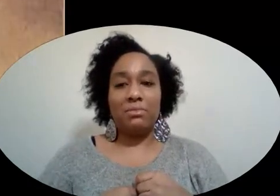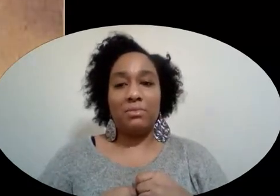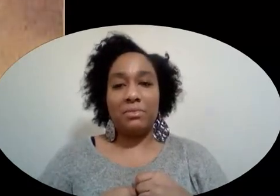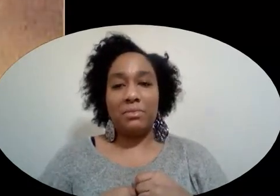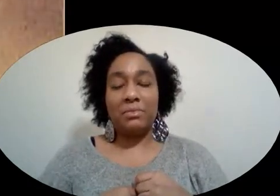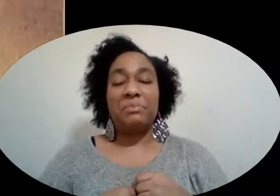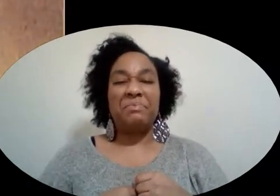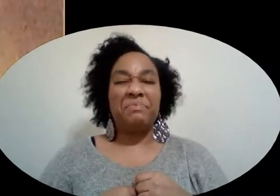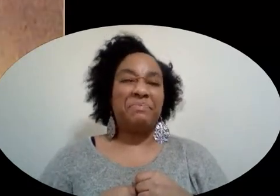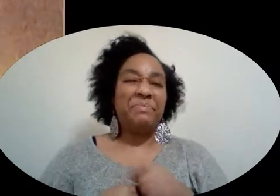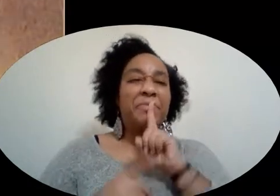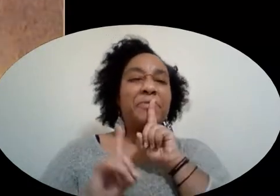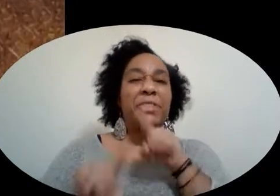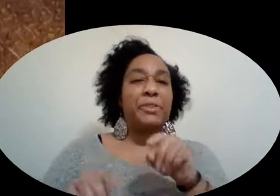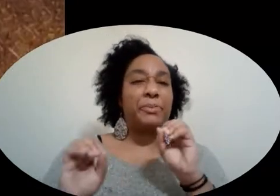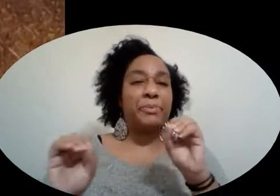No answer